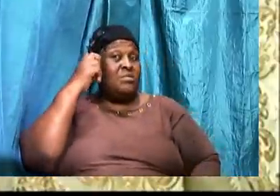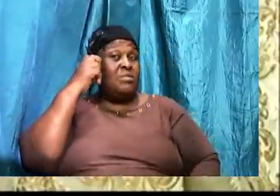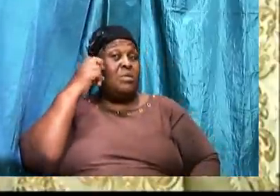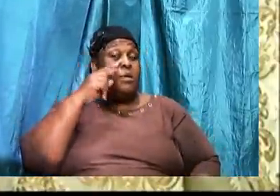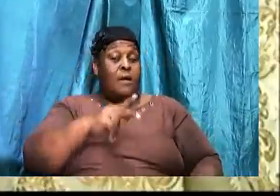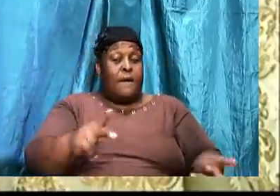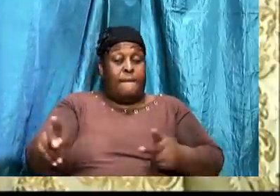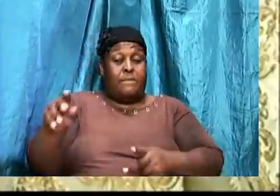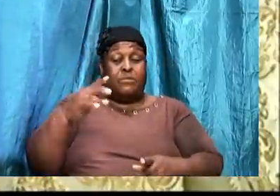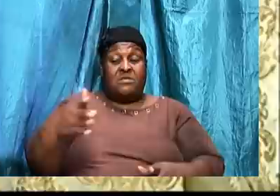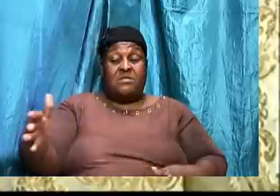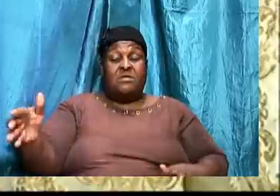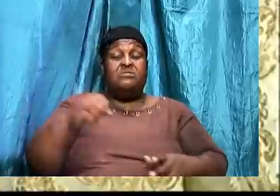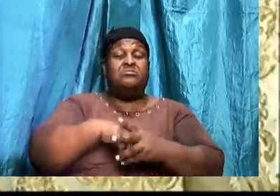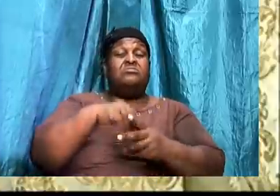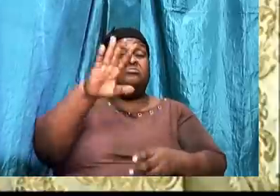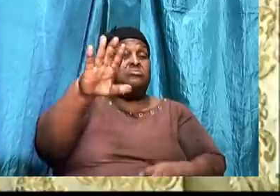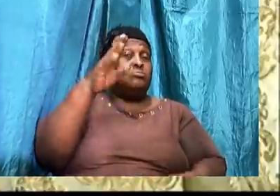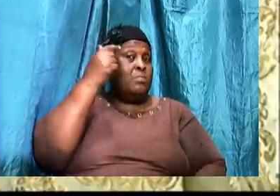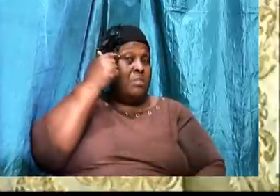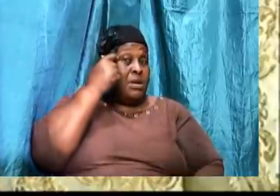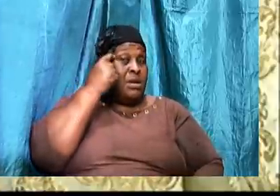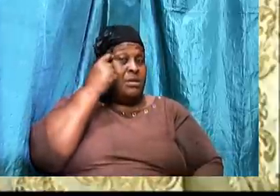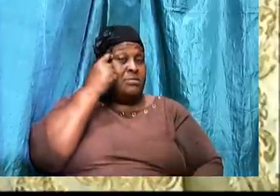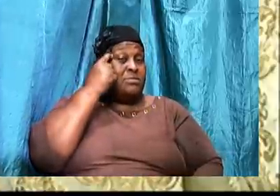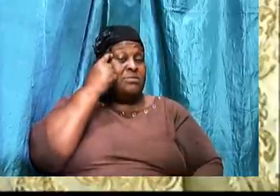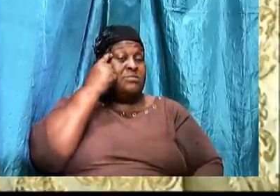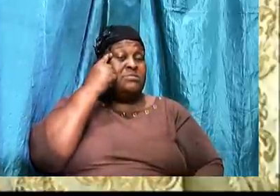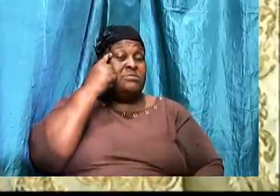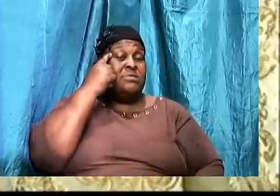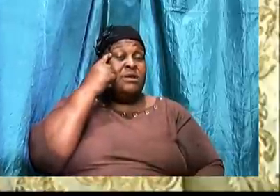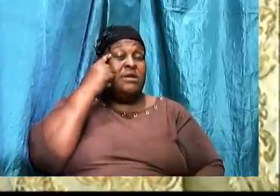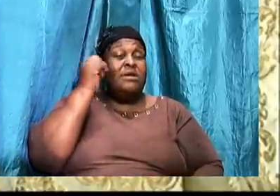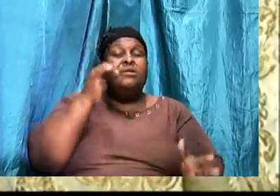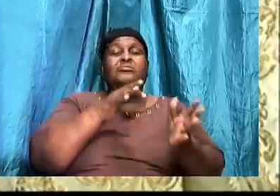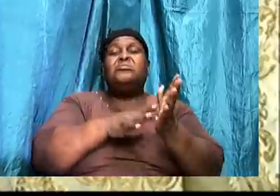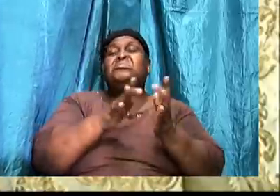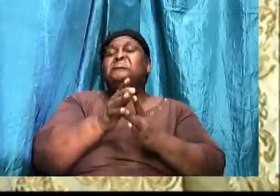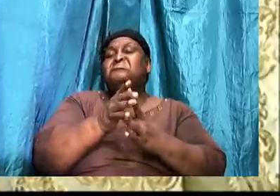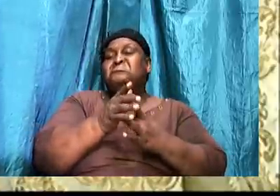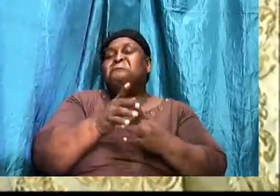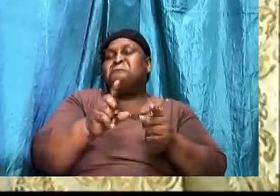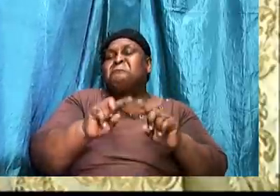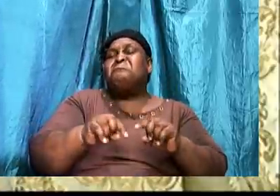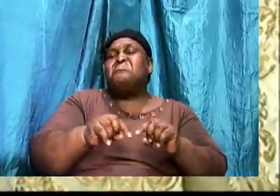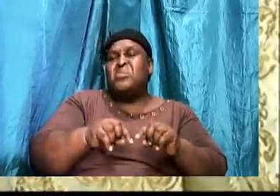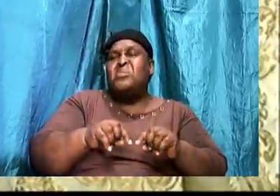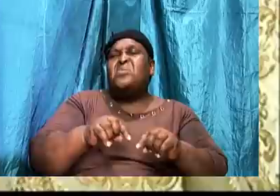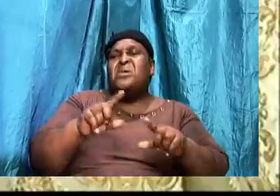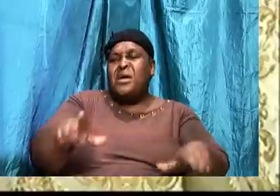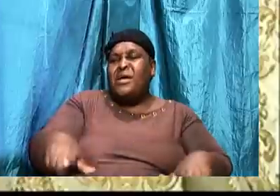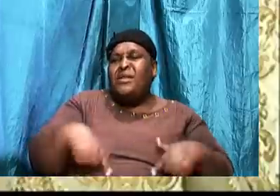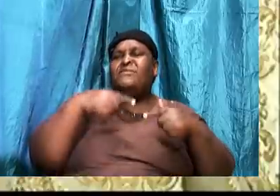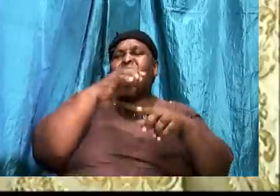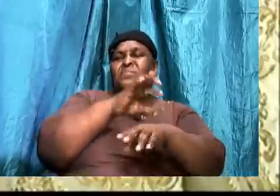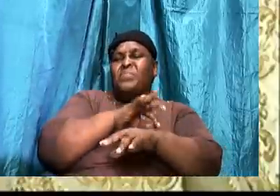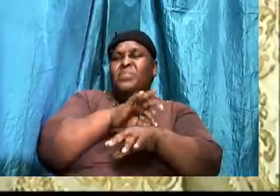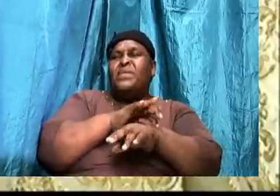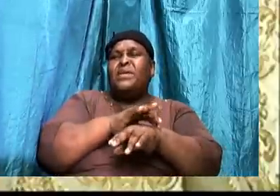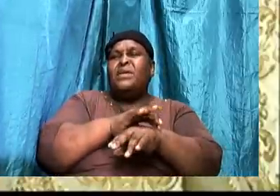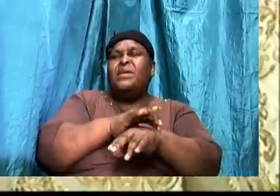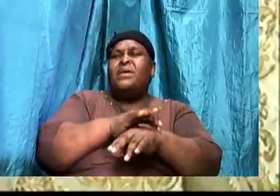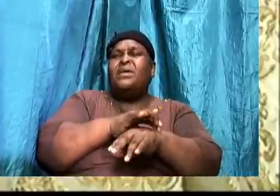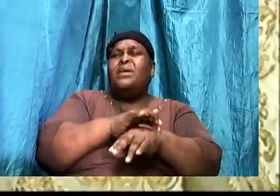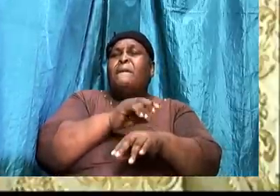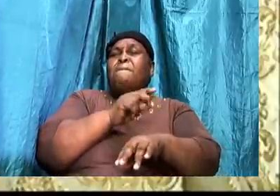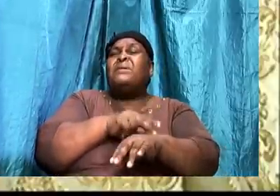things in your mind. The day, Jesus, while he walked this earth, Peter said to him, be far from